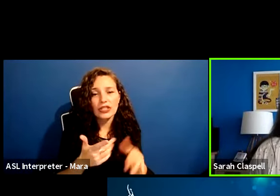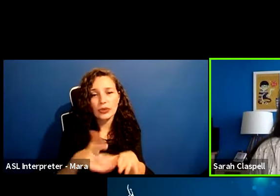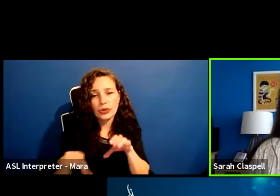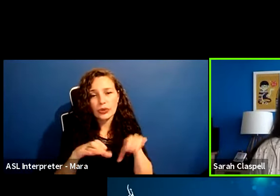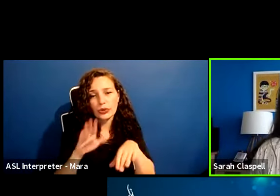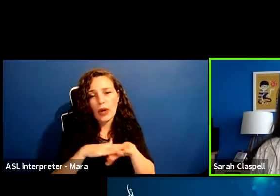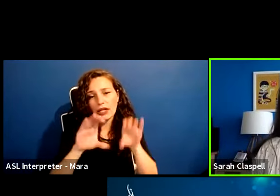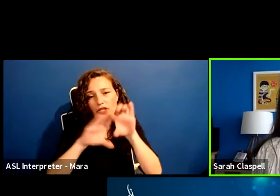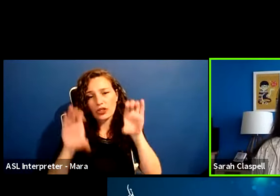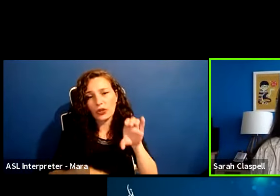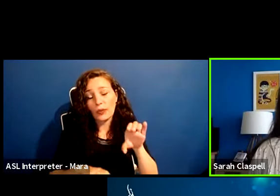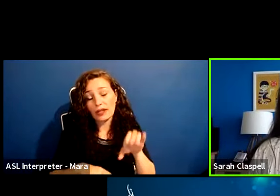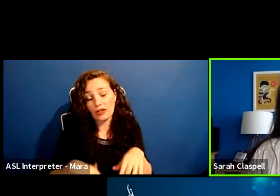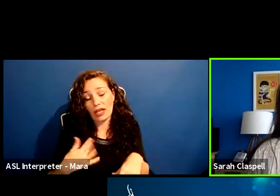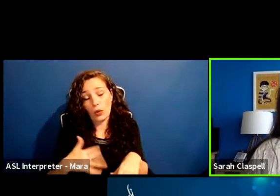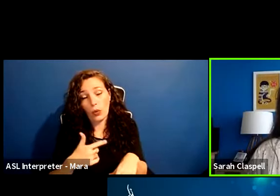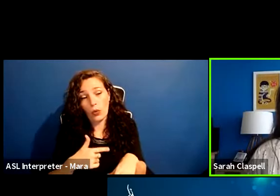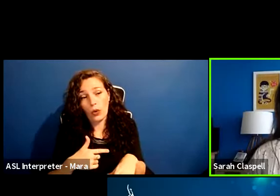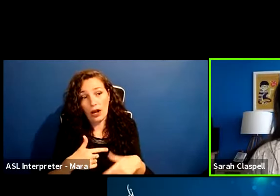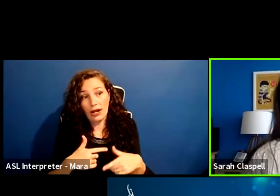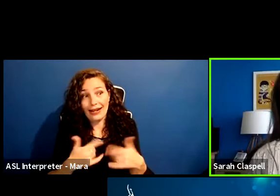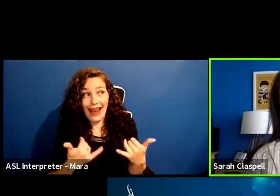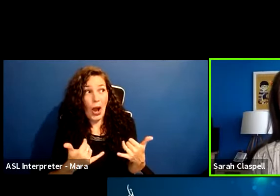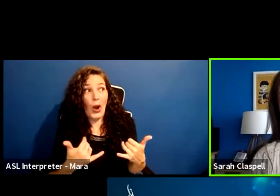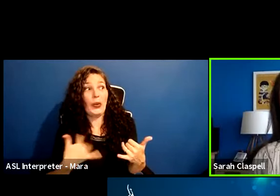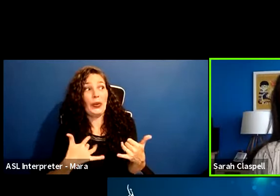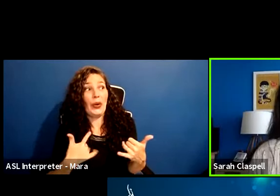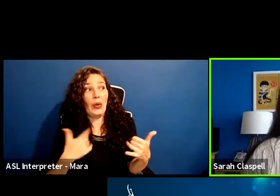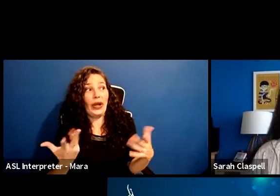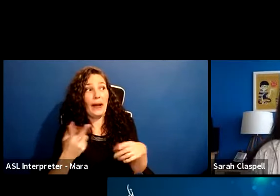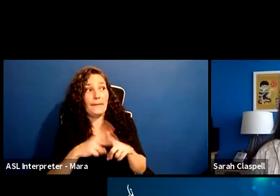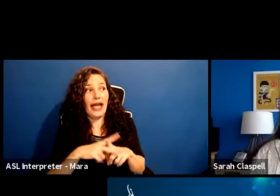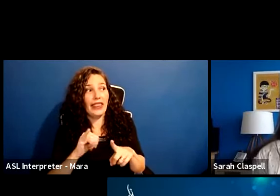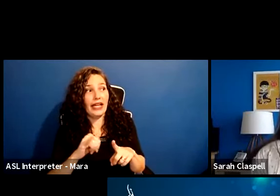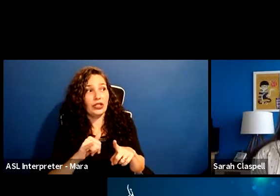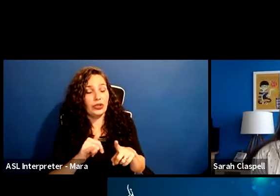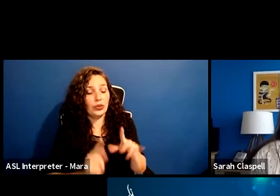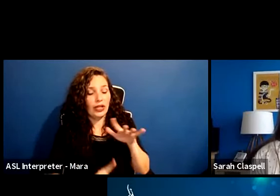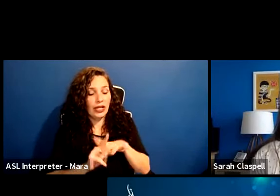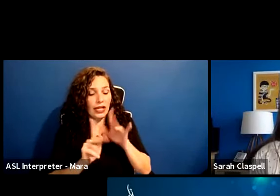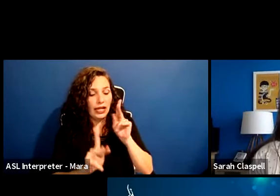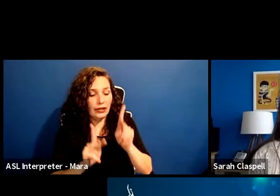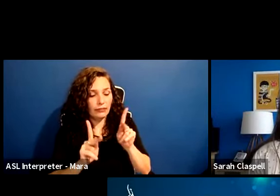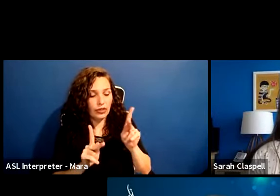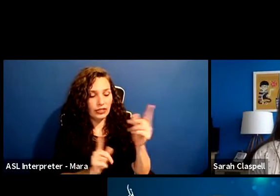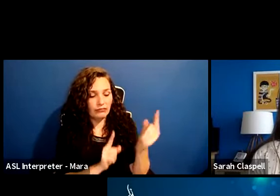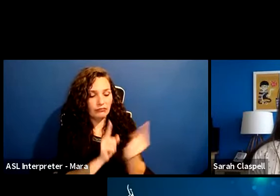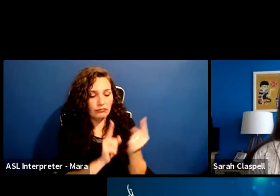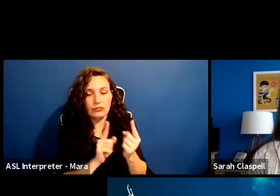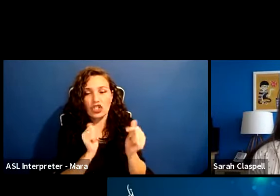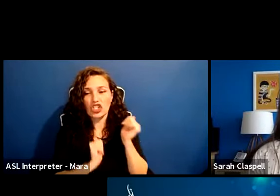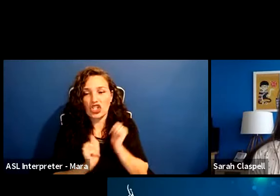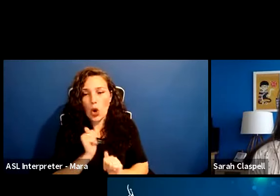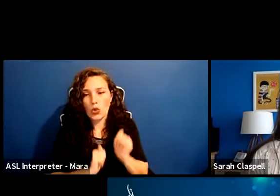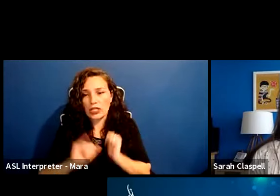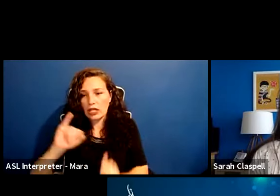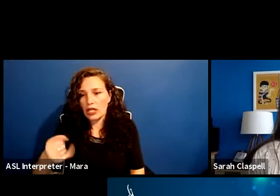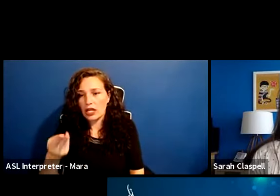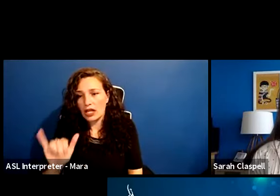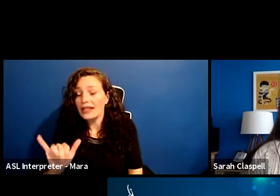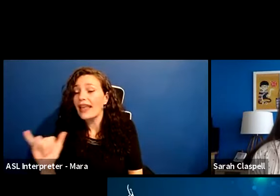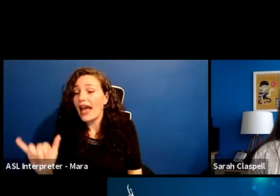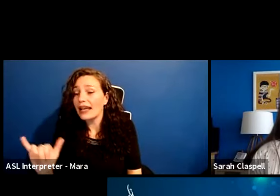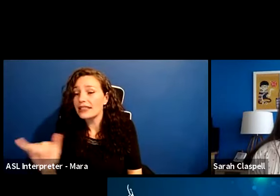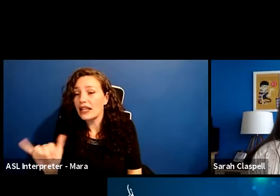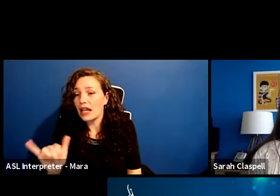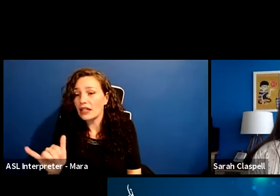gosh, I'm going to miss when I do, uh, in-person shows. So. I think another benefit for actors, especially as we're all also auditioning through this